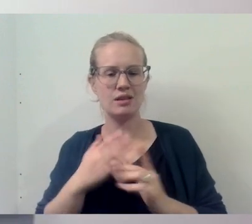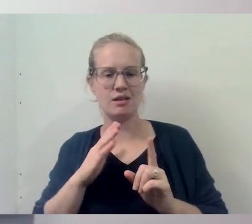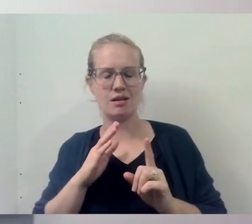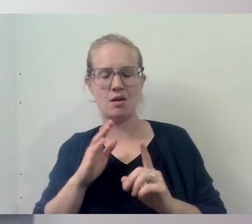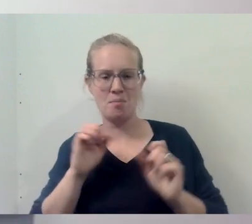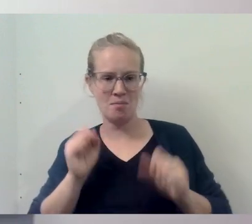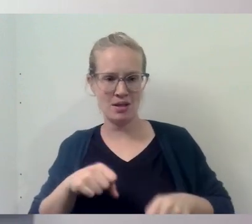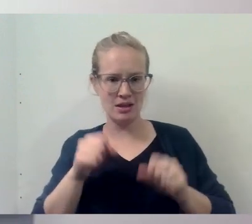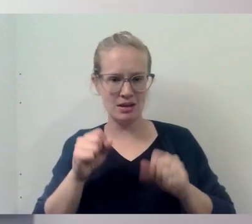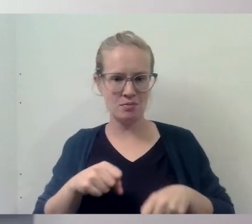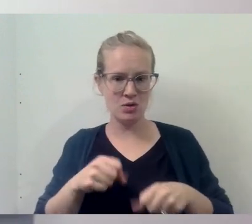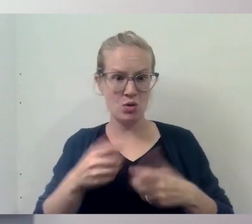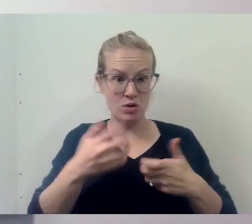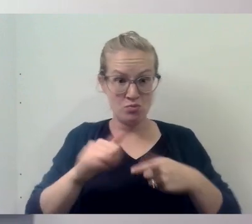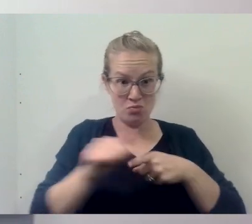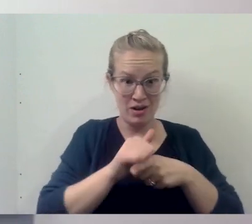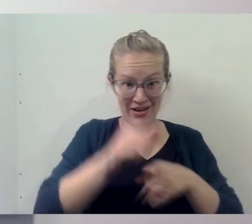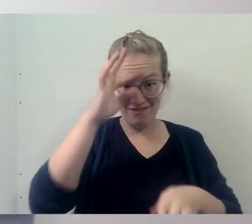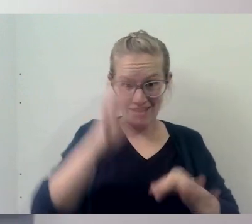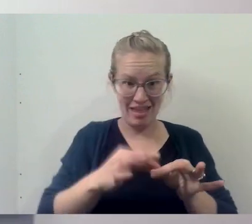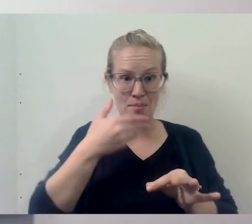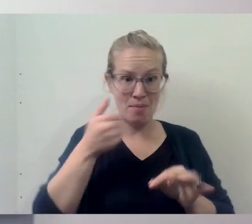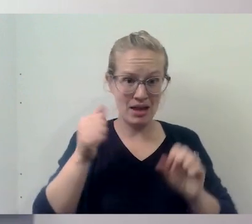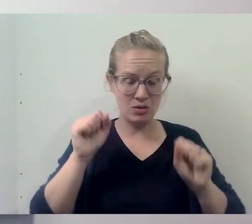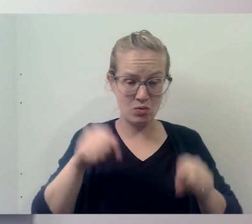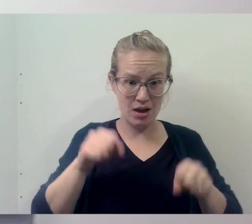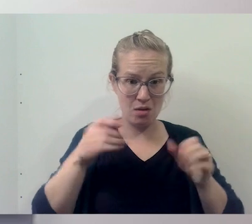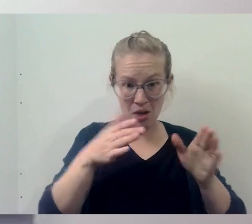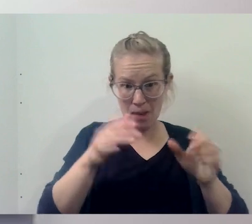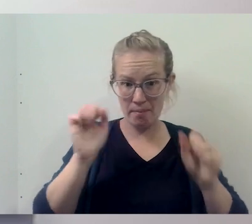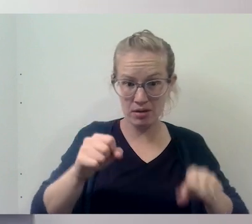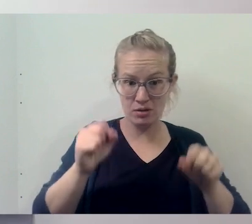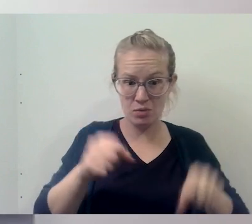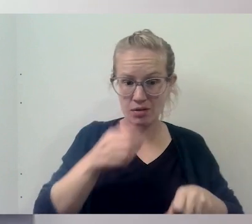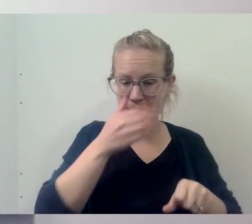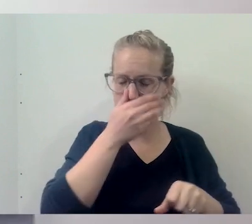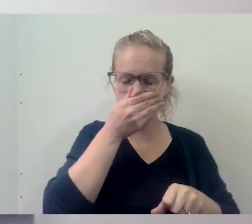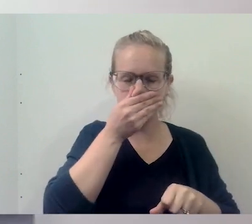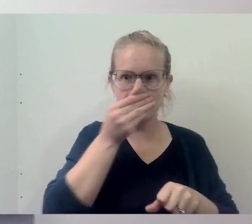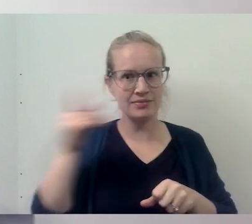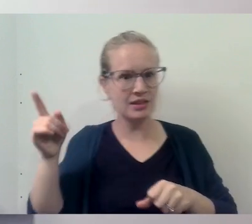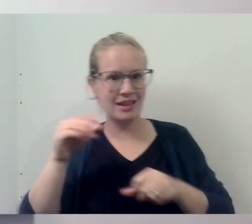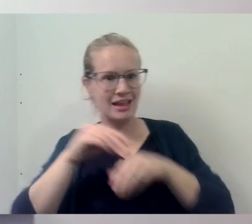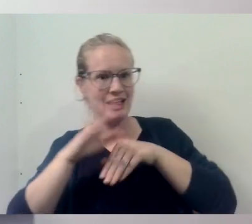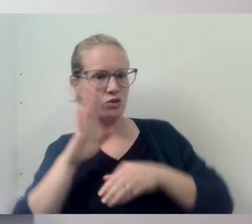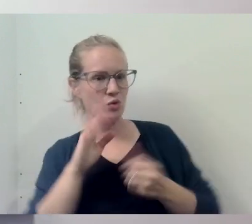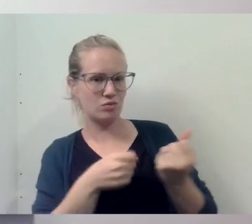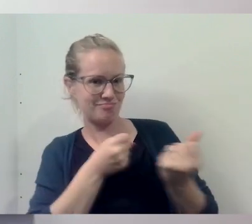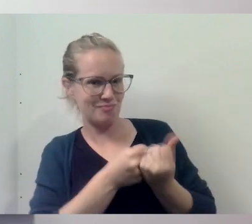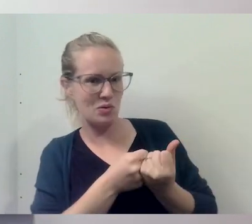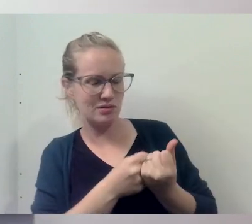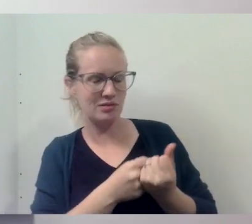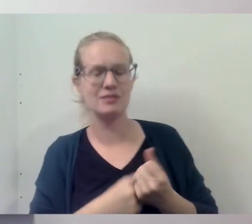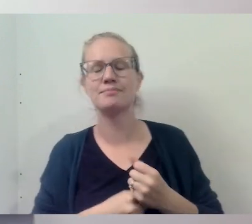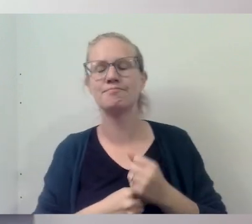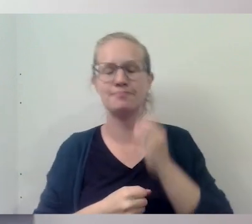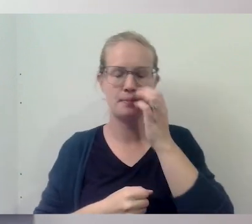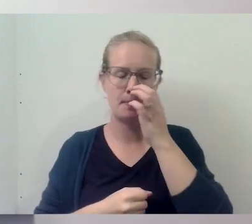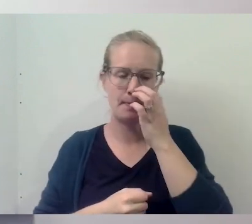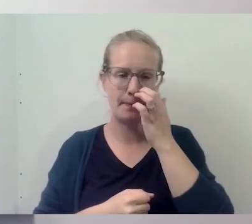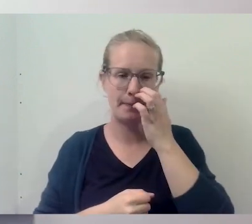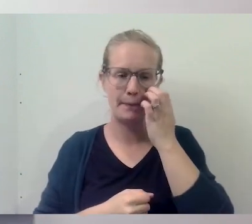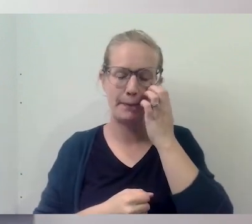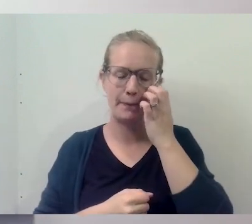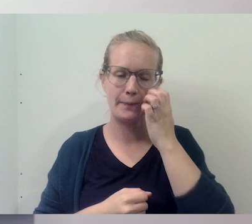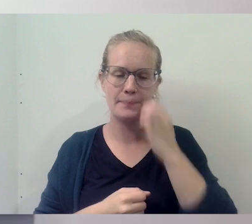want to be, you know, practice their faith to the best way possible. Um, um, sometimes, um,